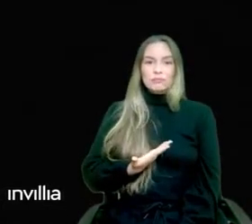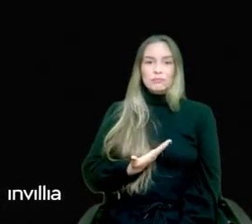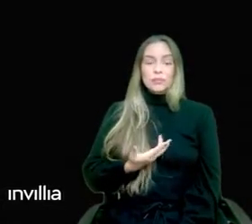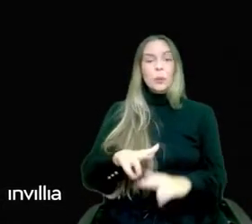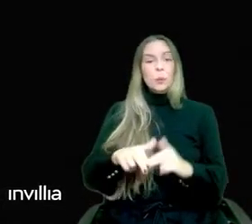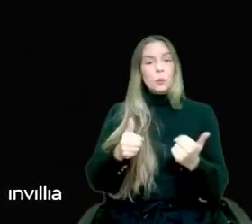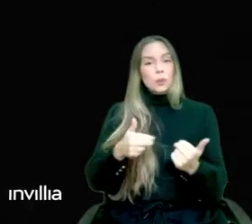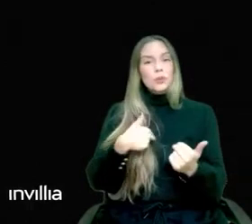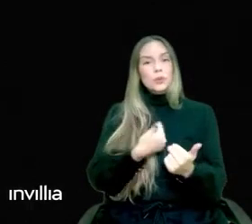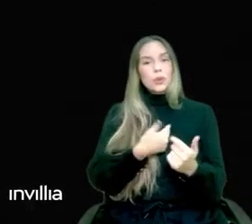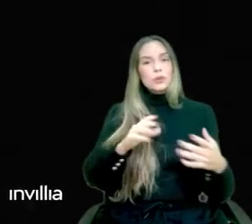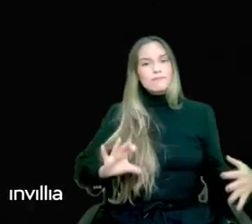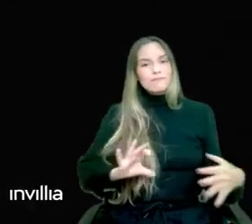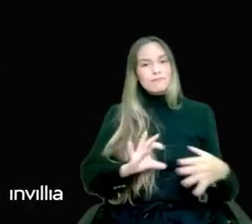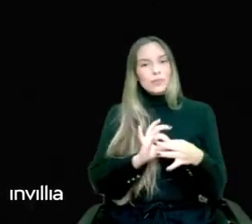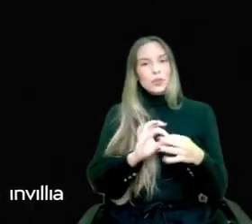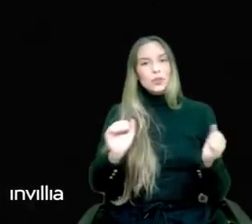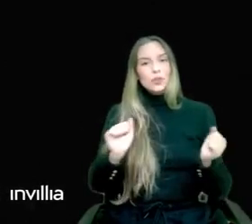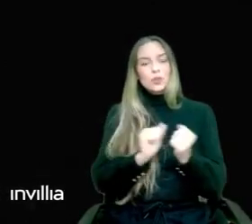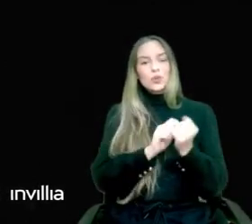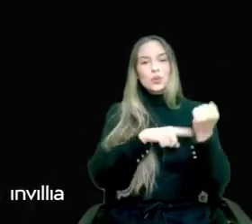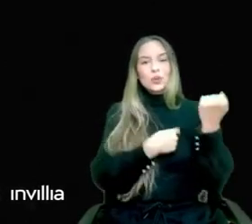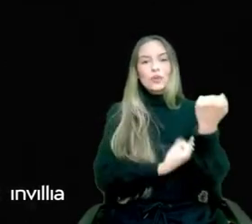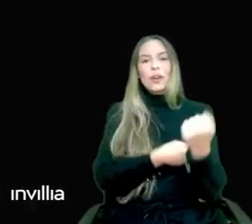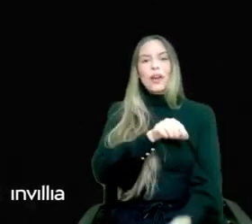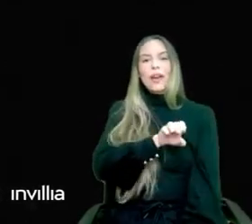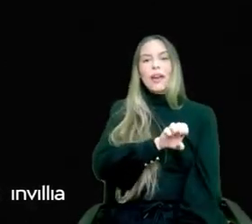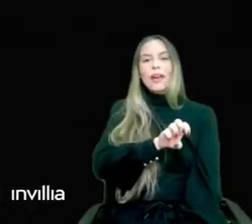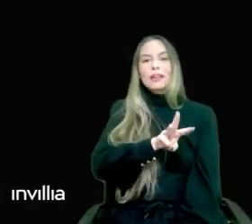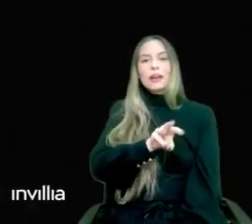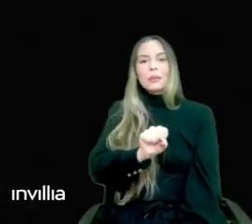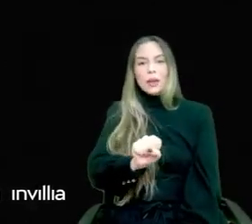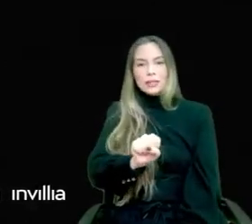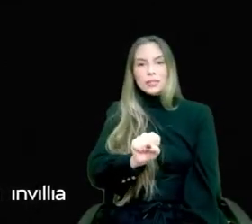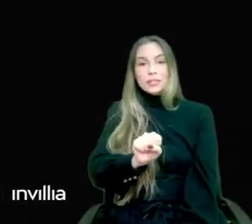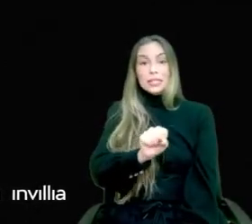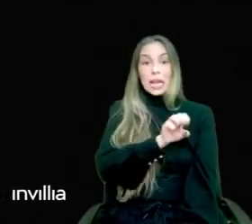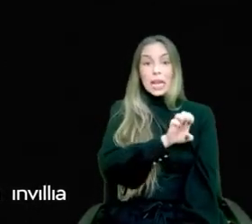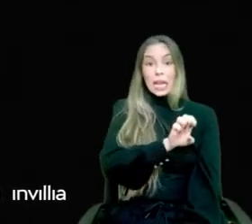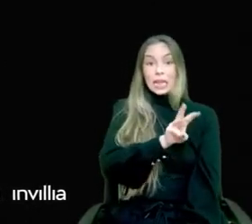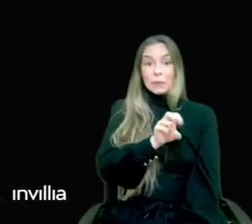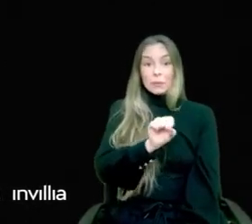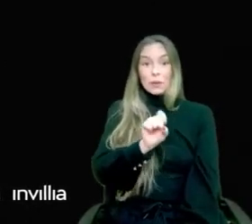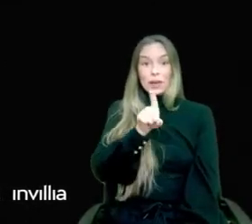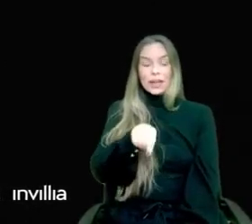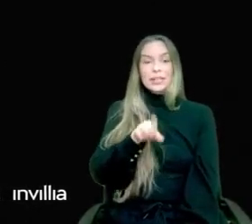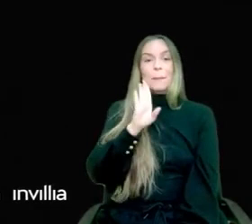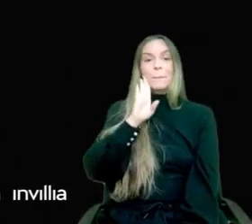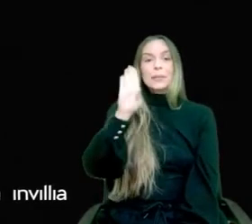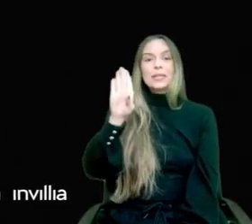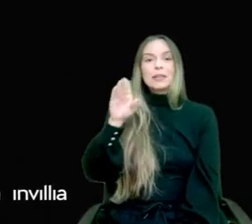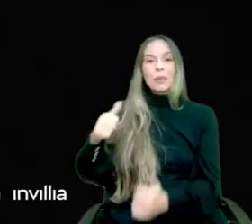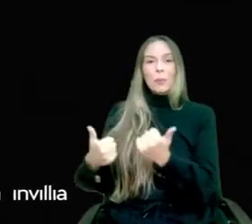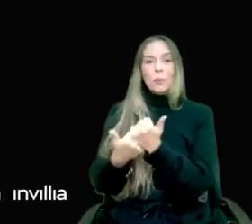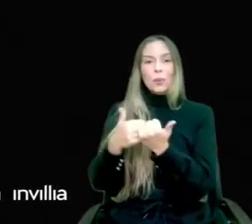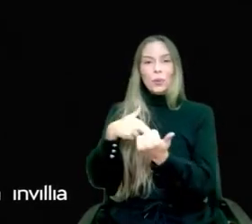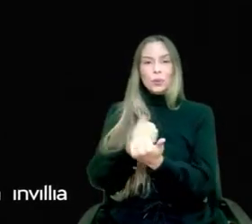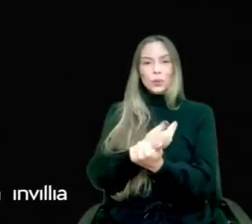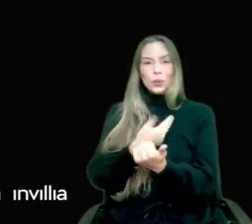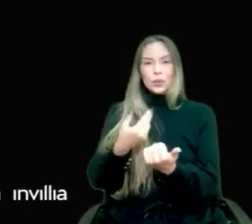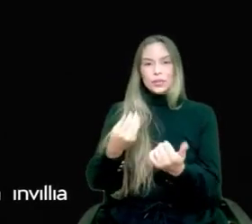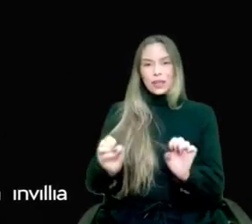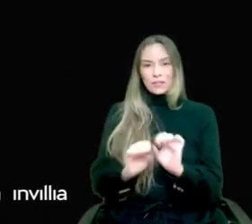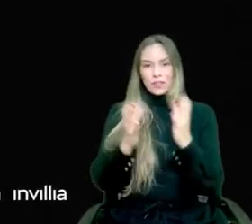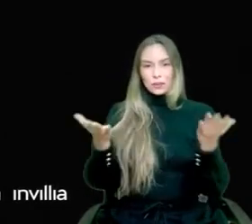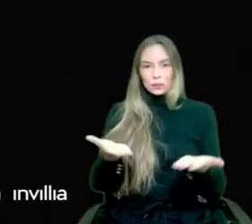with AWS. And by the way, AWS is the main sponsor together with us in this event today. And I just saw